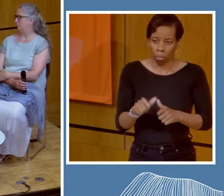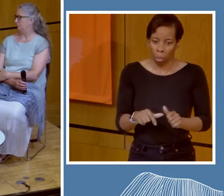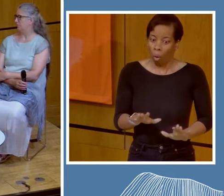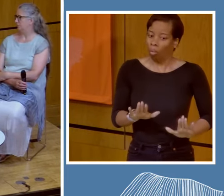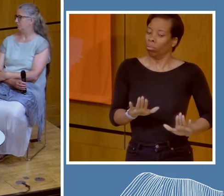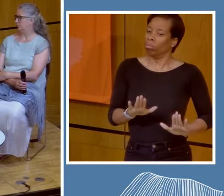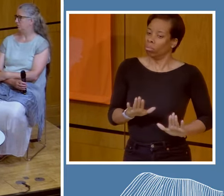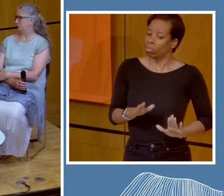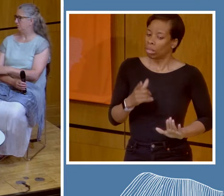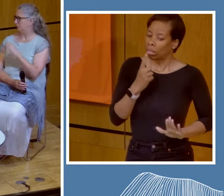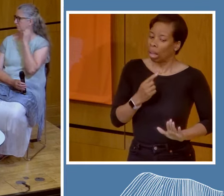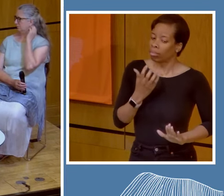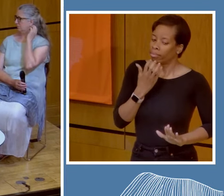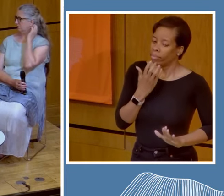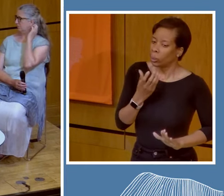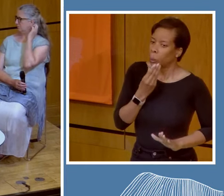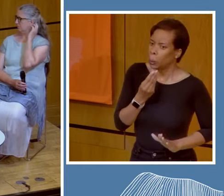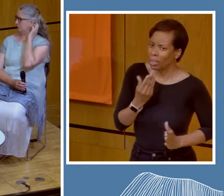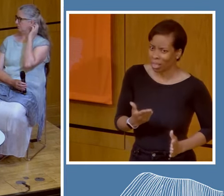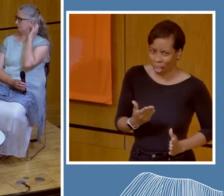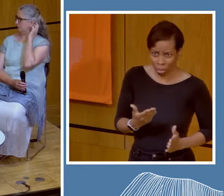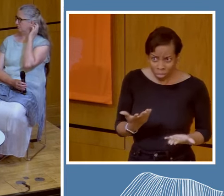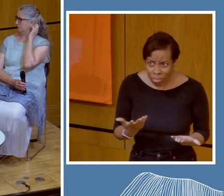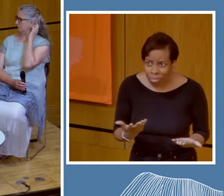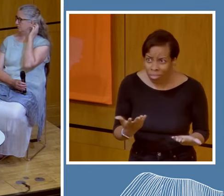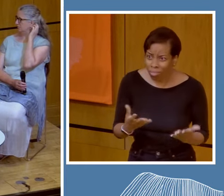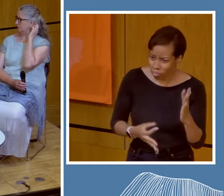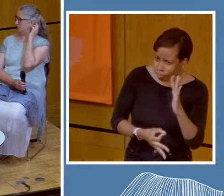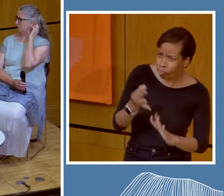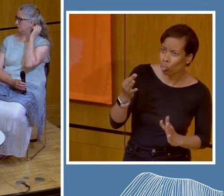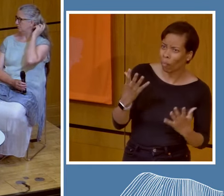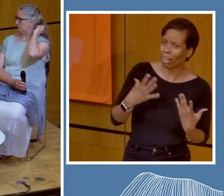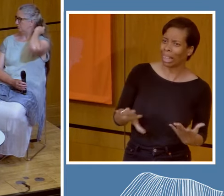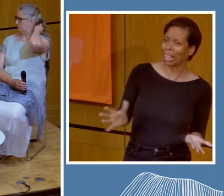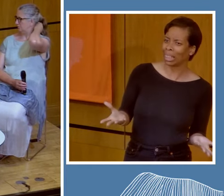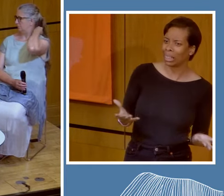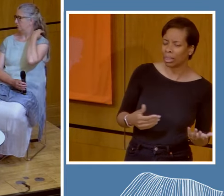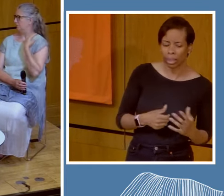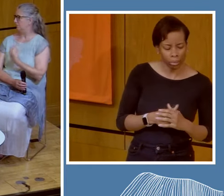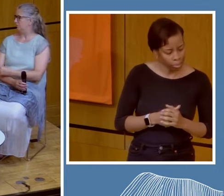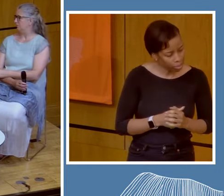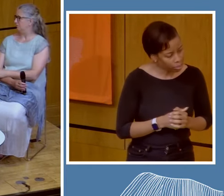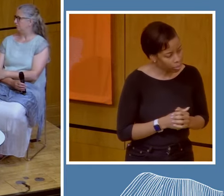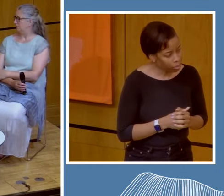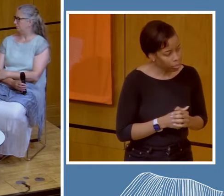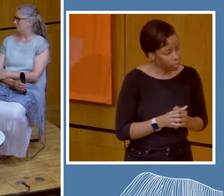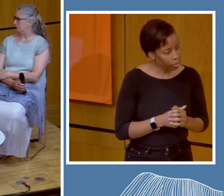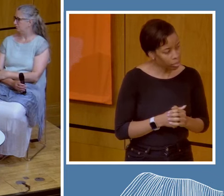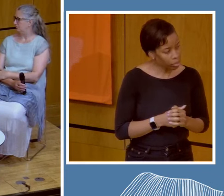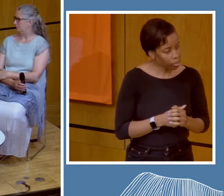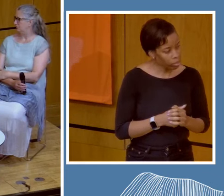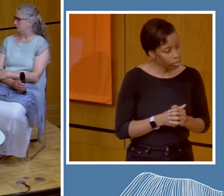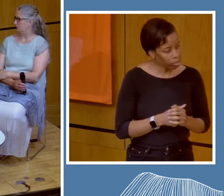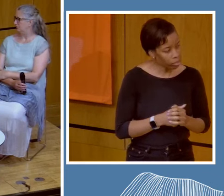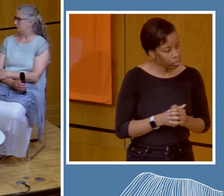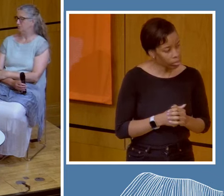in this whole arena. But again, you know, Nicole's point about